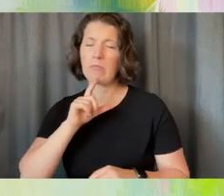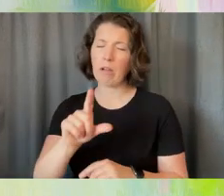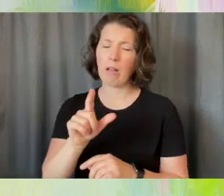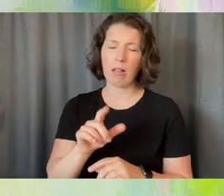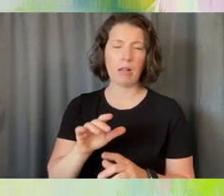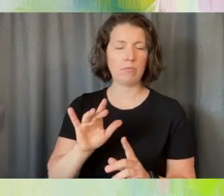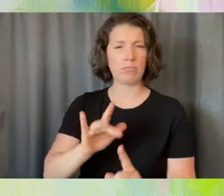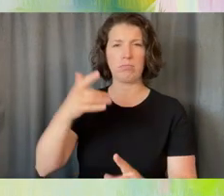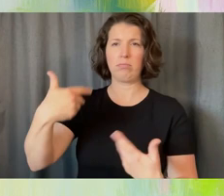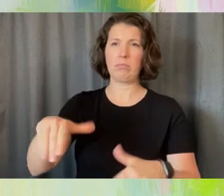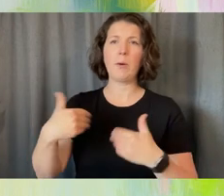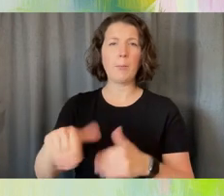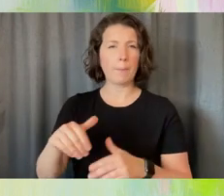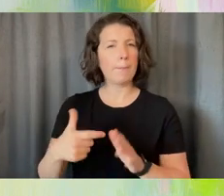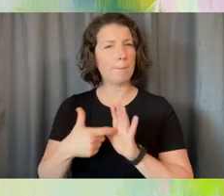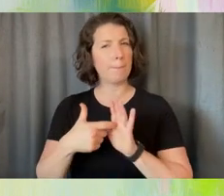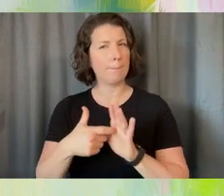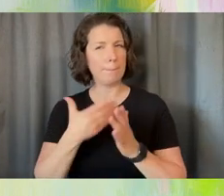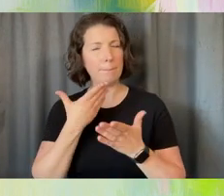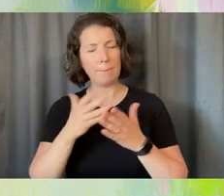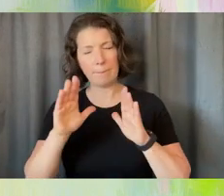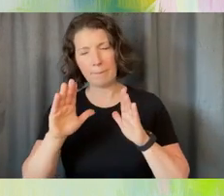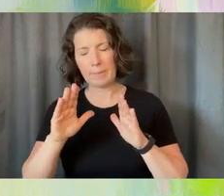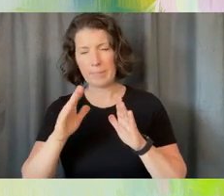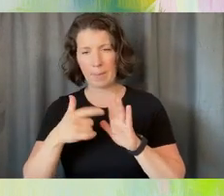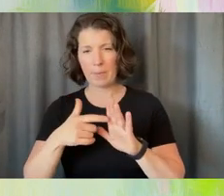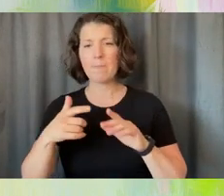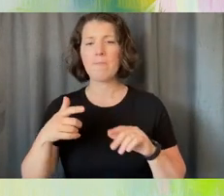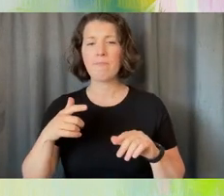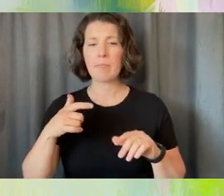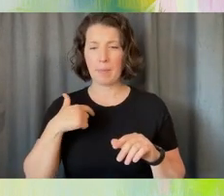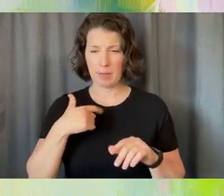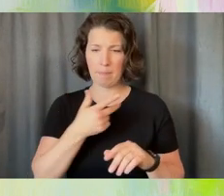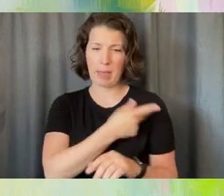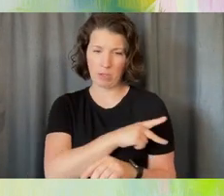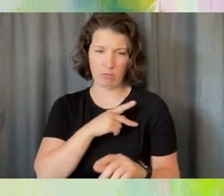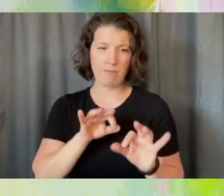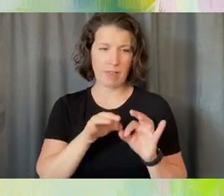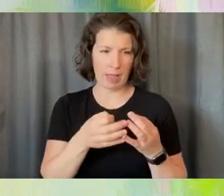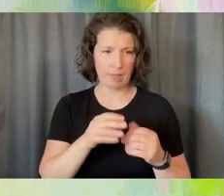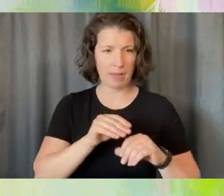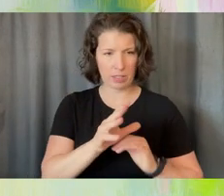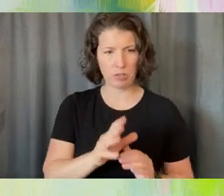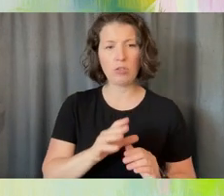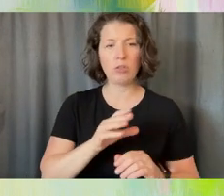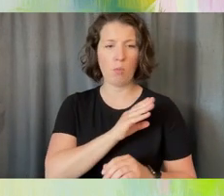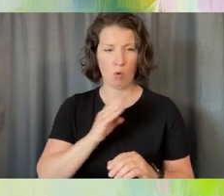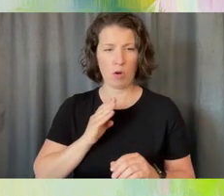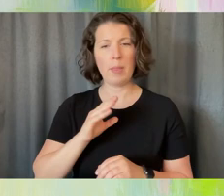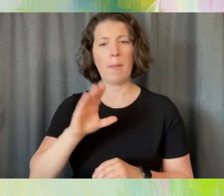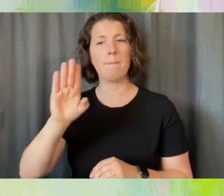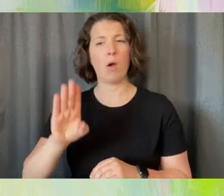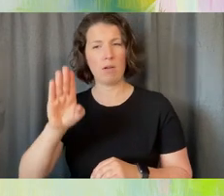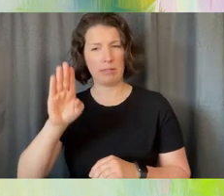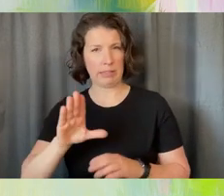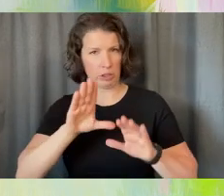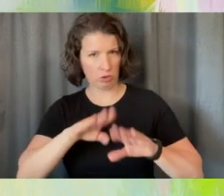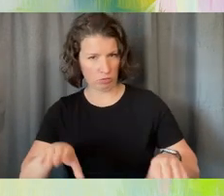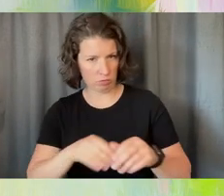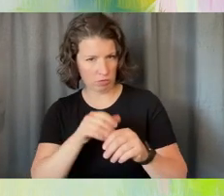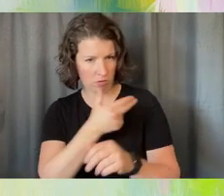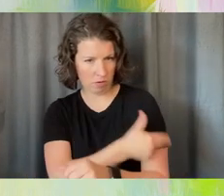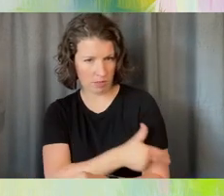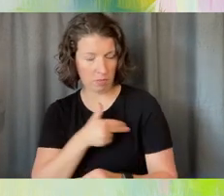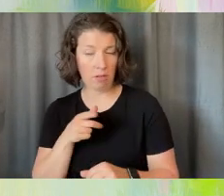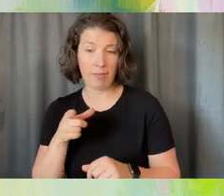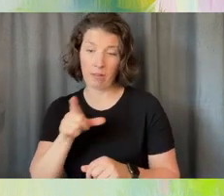I also have work, I am on my patient and family advisory board at Boston Children's Hospital, where they also really